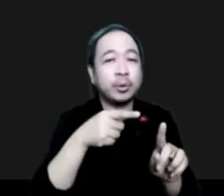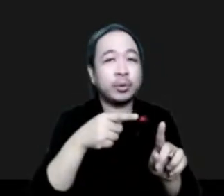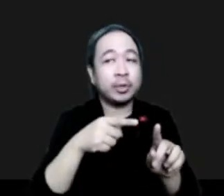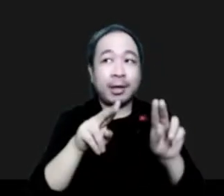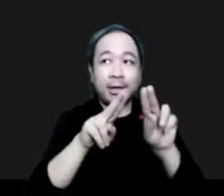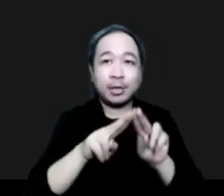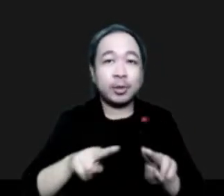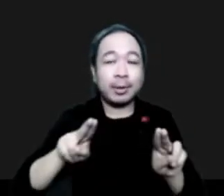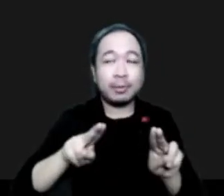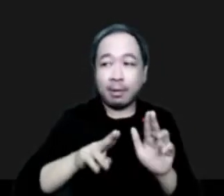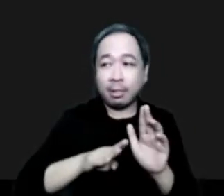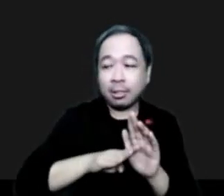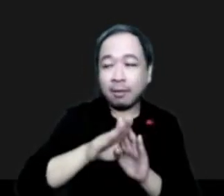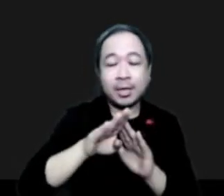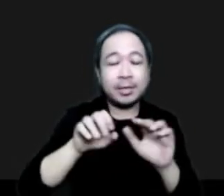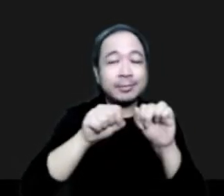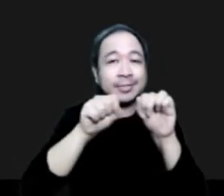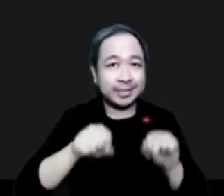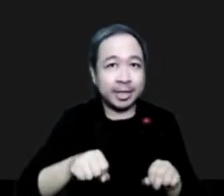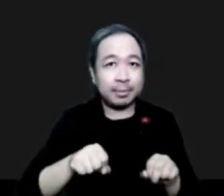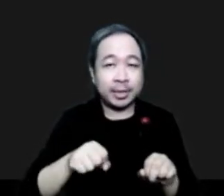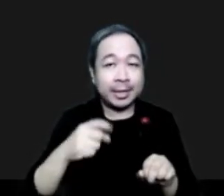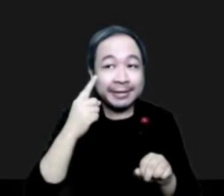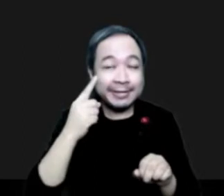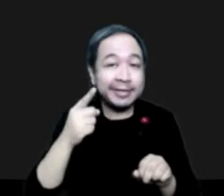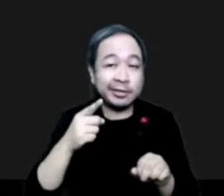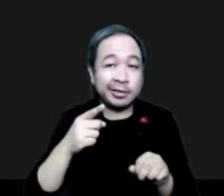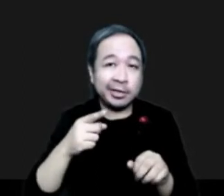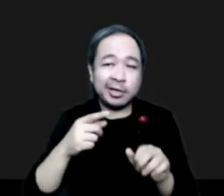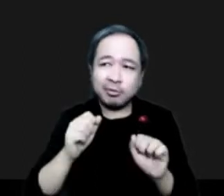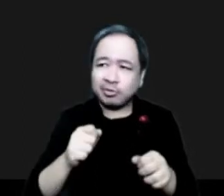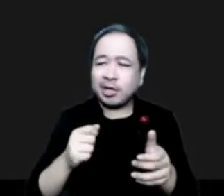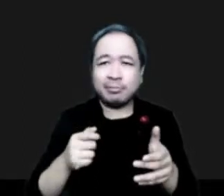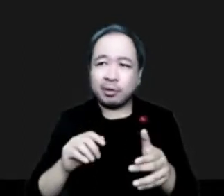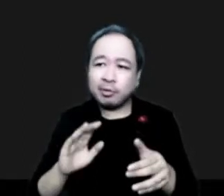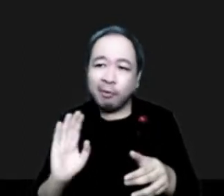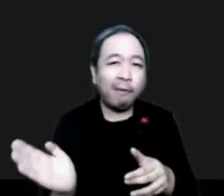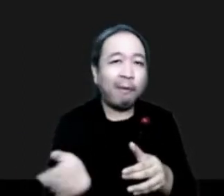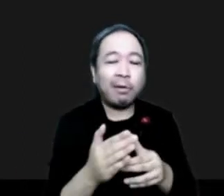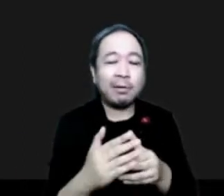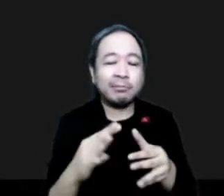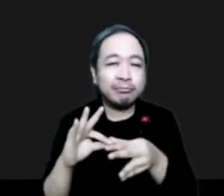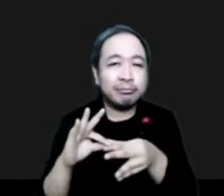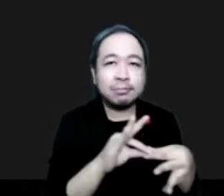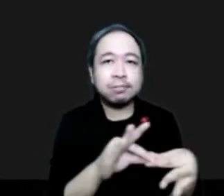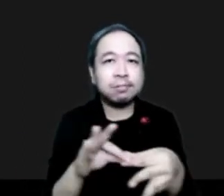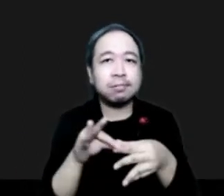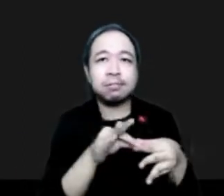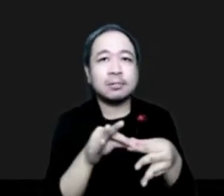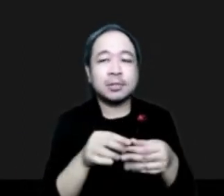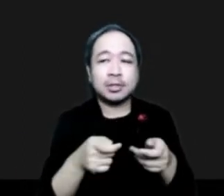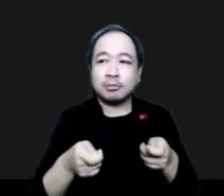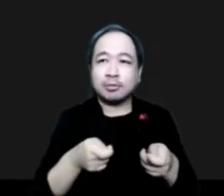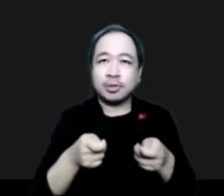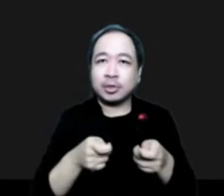system that is demand-driven and results-oriented to ensure coordination, collaboration, and the best use of the United Nations expertise